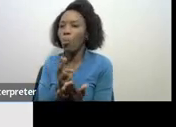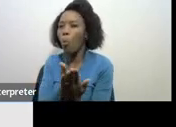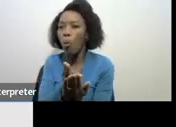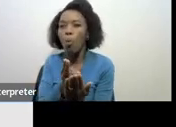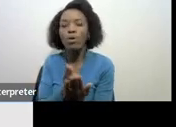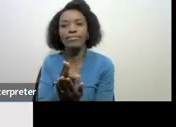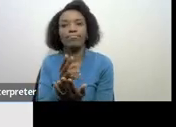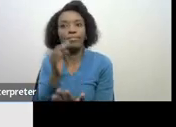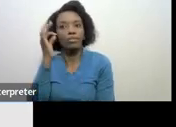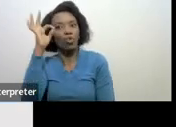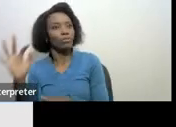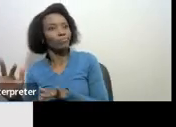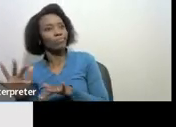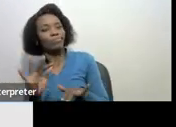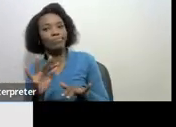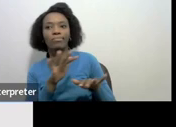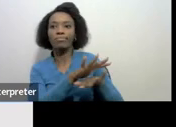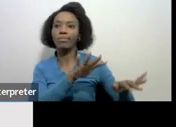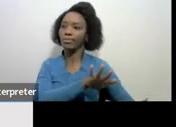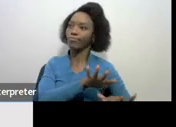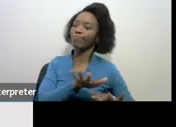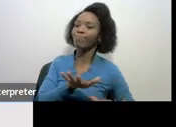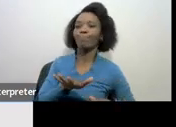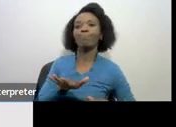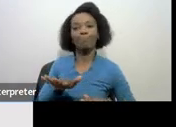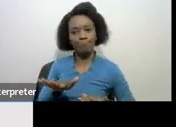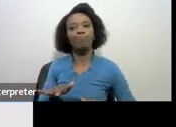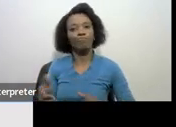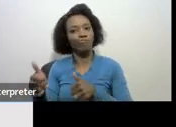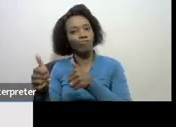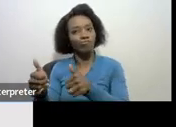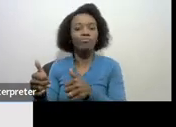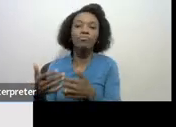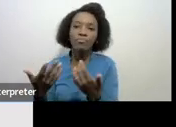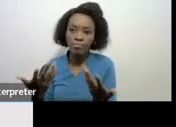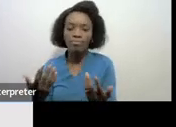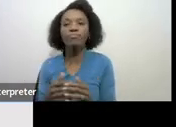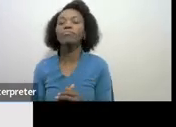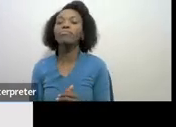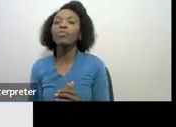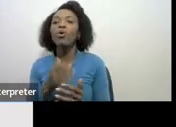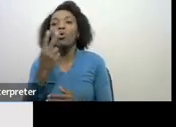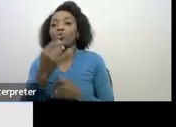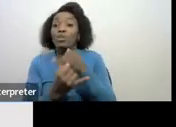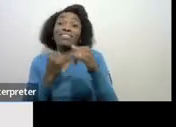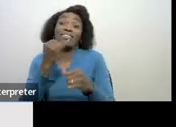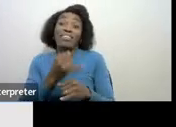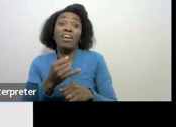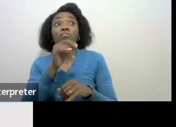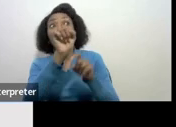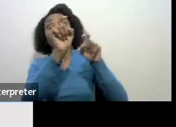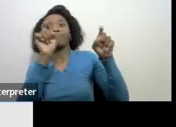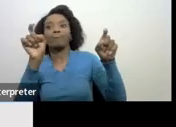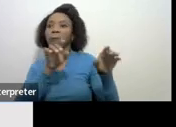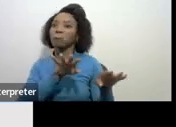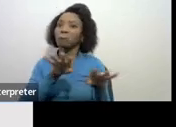government to the public as well as our international peers and we focus on the five strategic pillars out